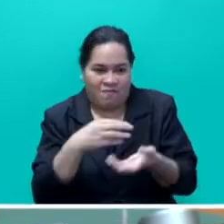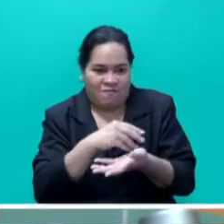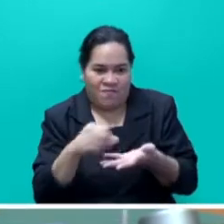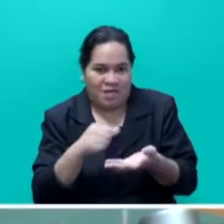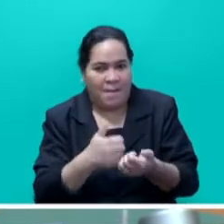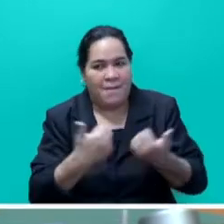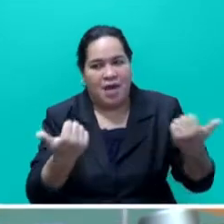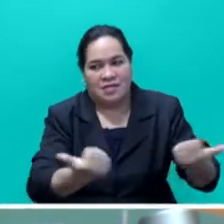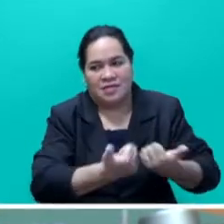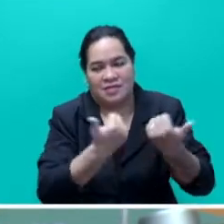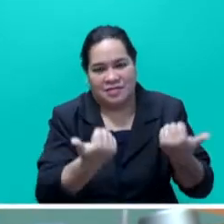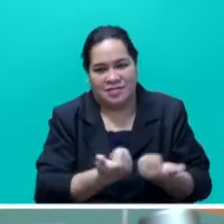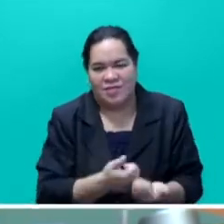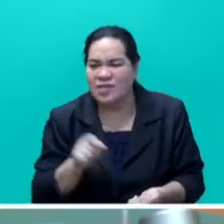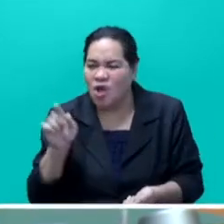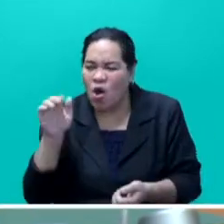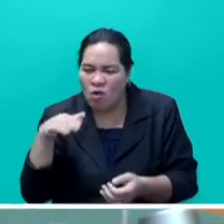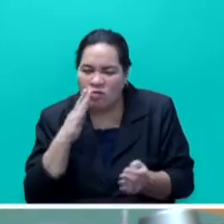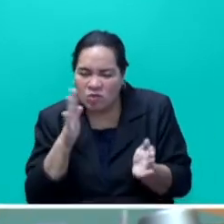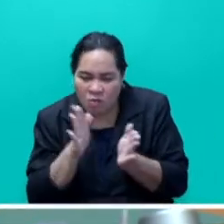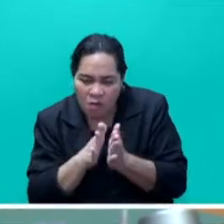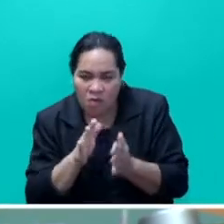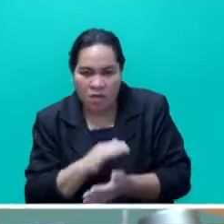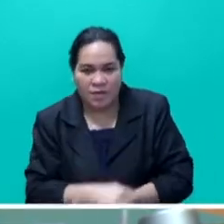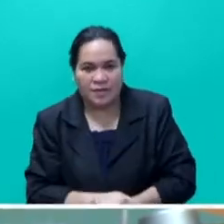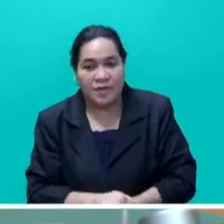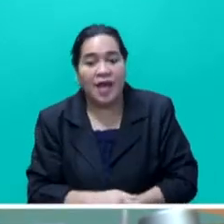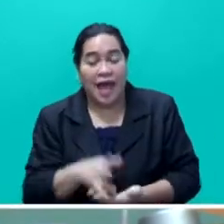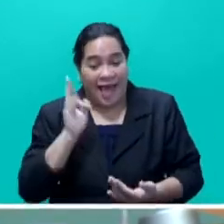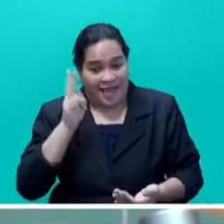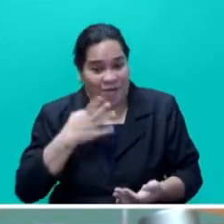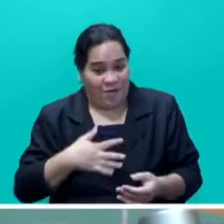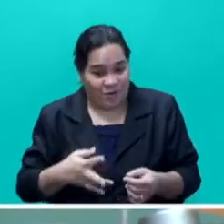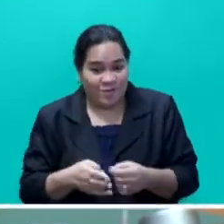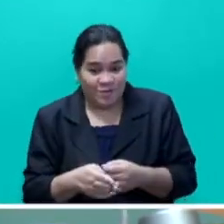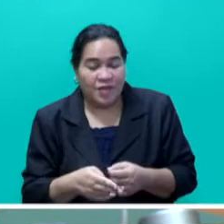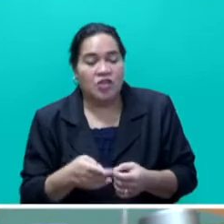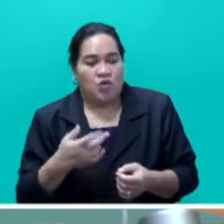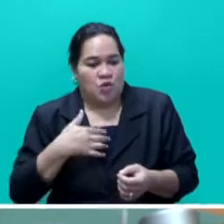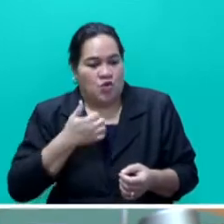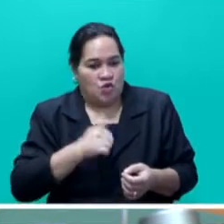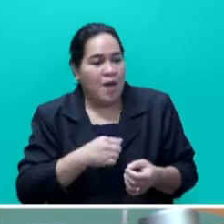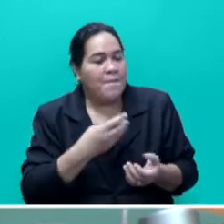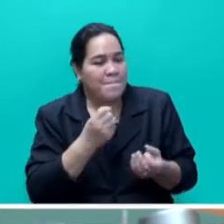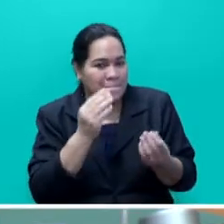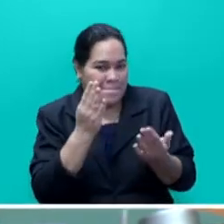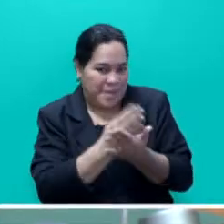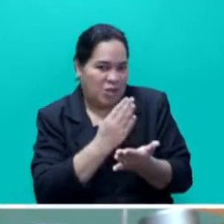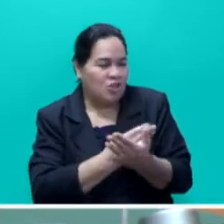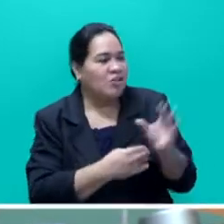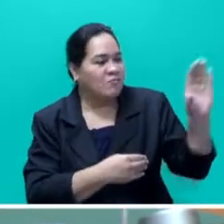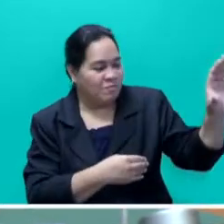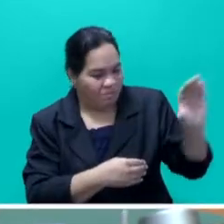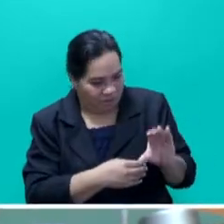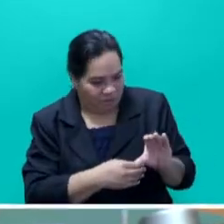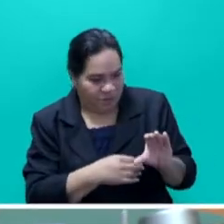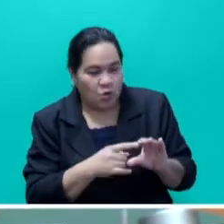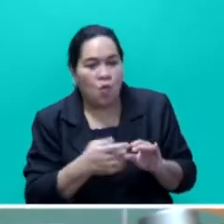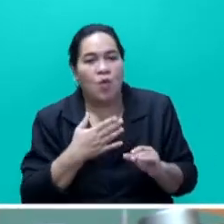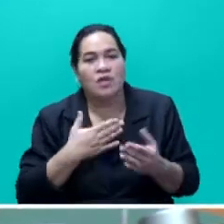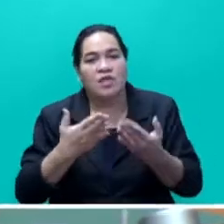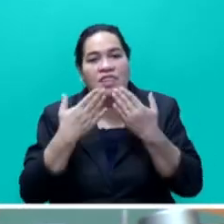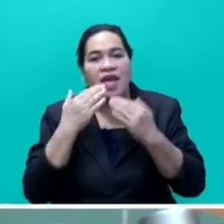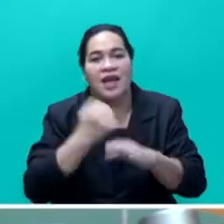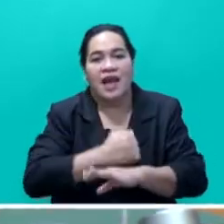Sayer, are launching that again. I want to, of course, we are utilizing the resources from our budget, as well as I also want to thank the Government of India for